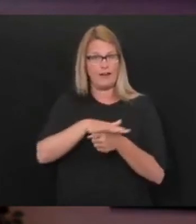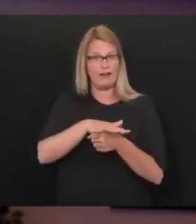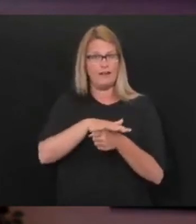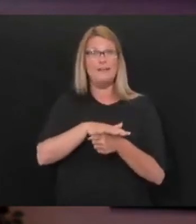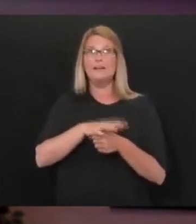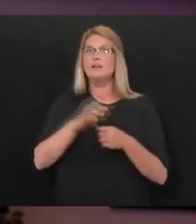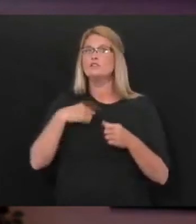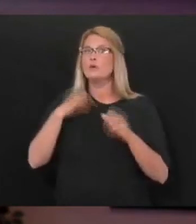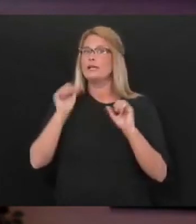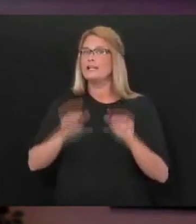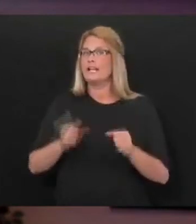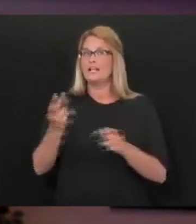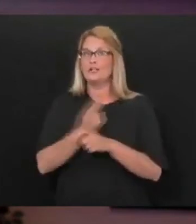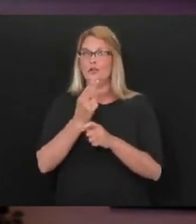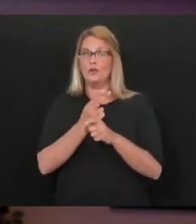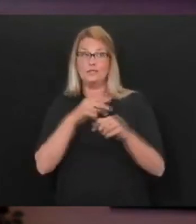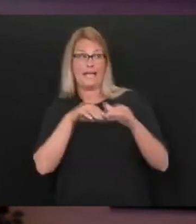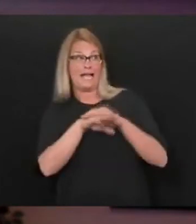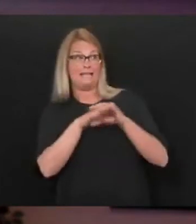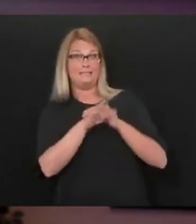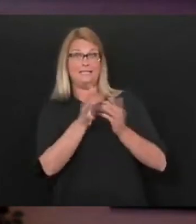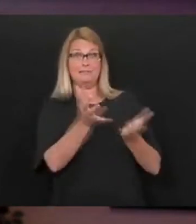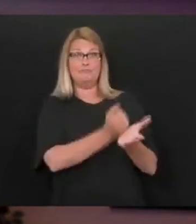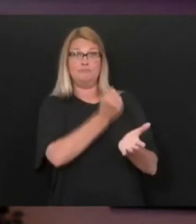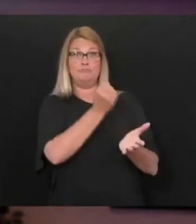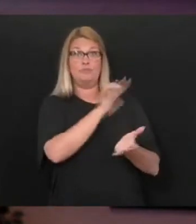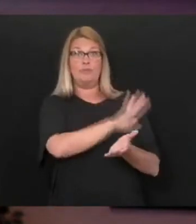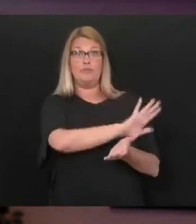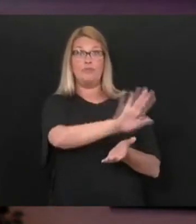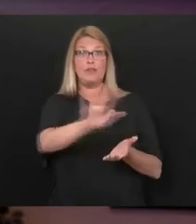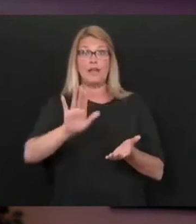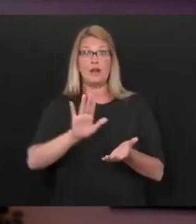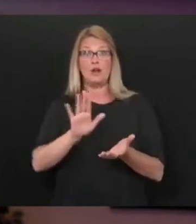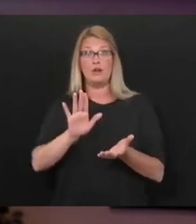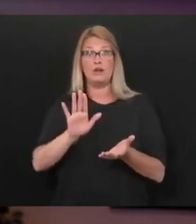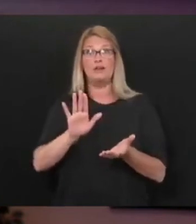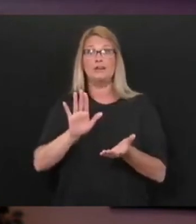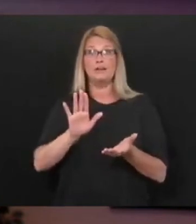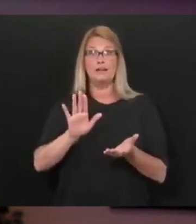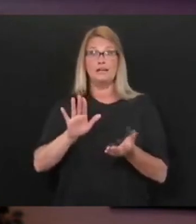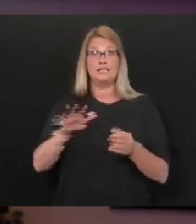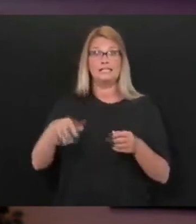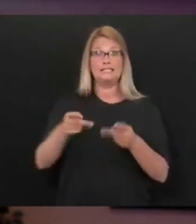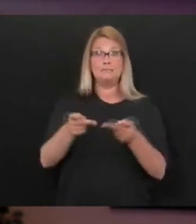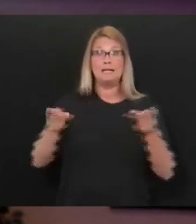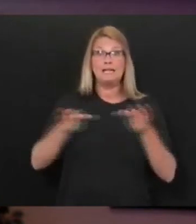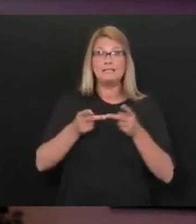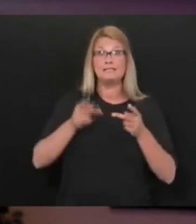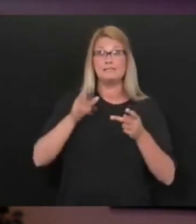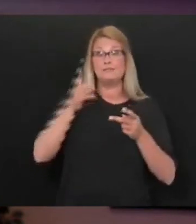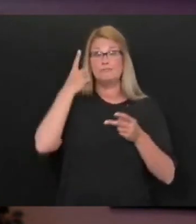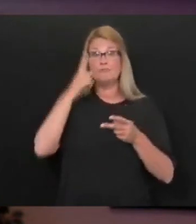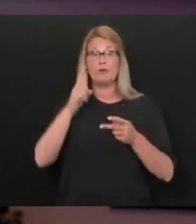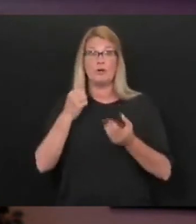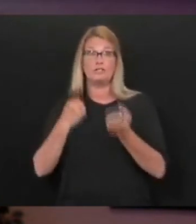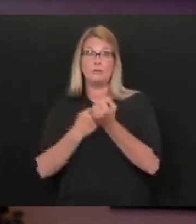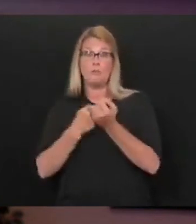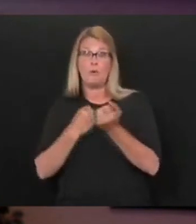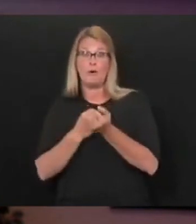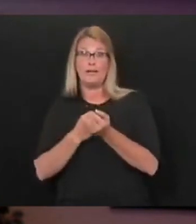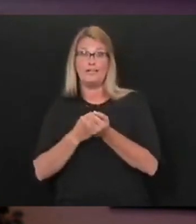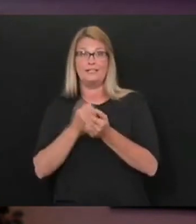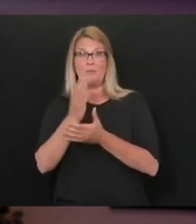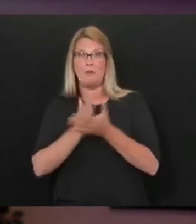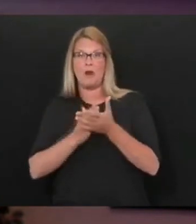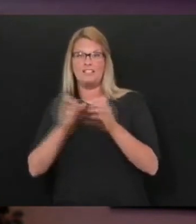the access and the capacity of these larger hospitals to help support parts